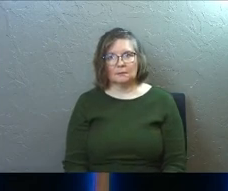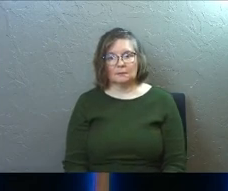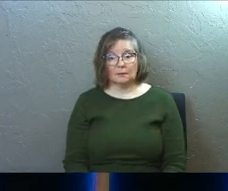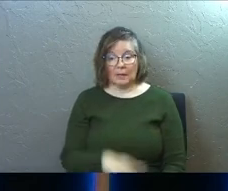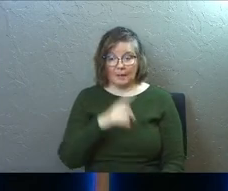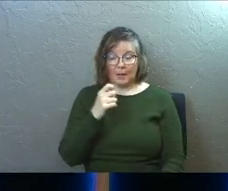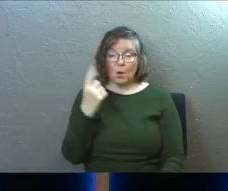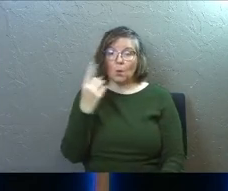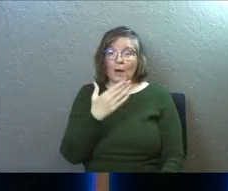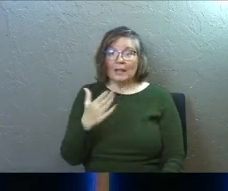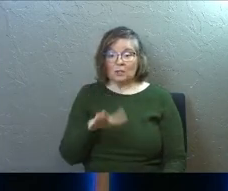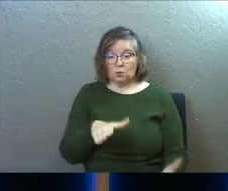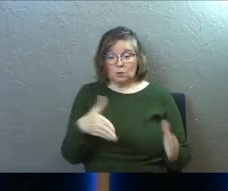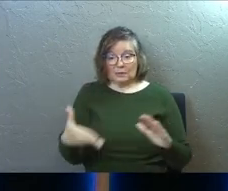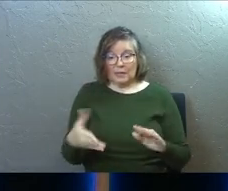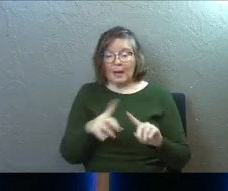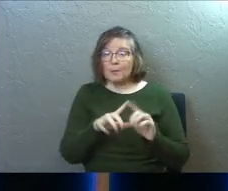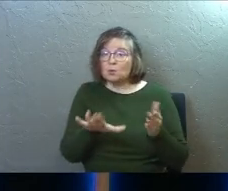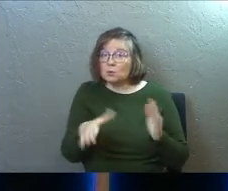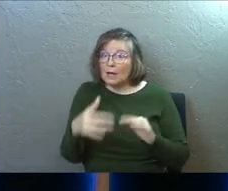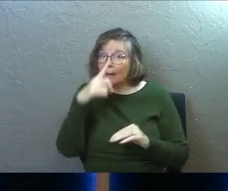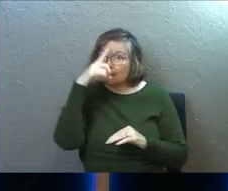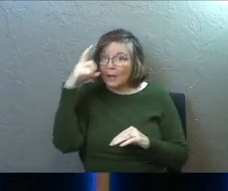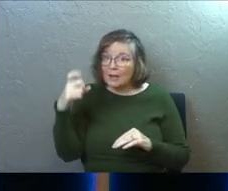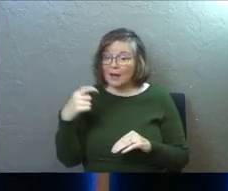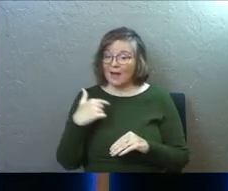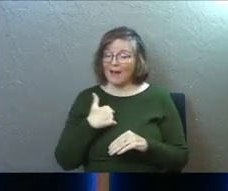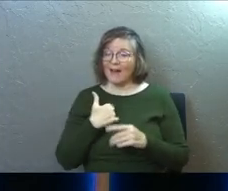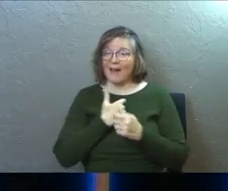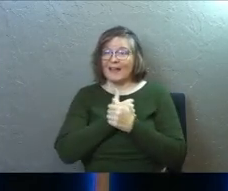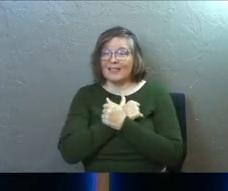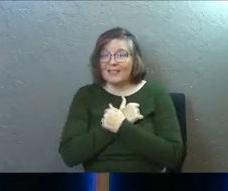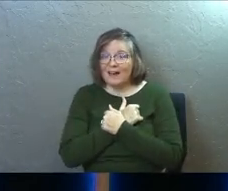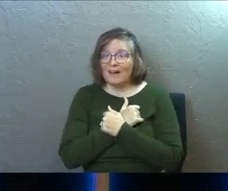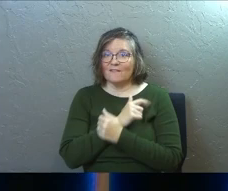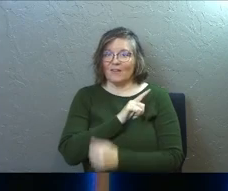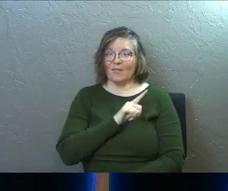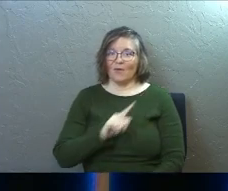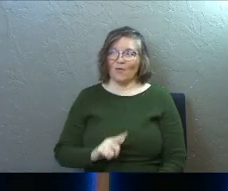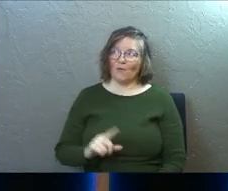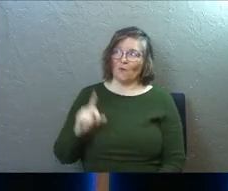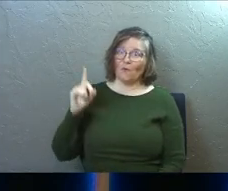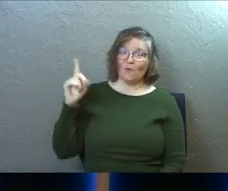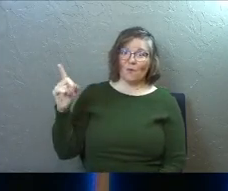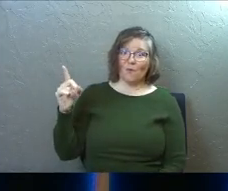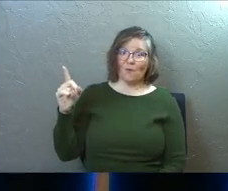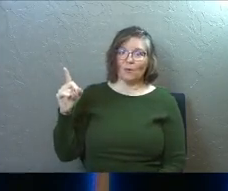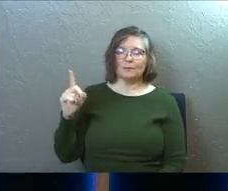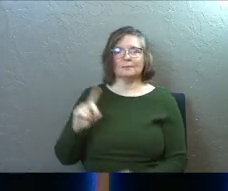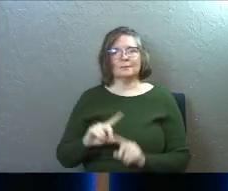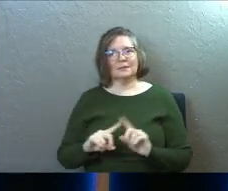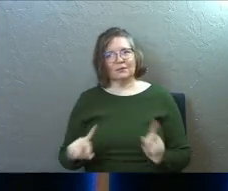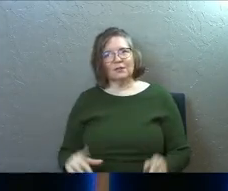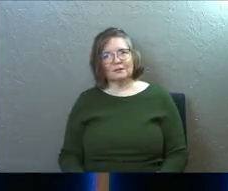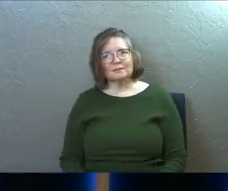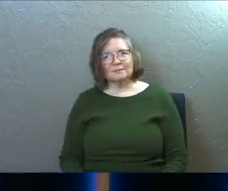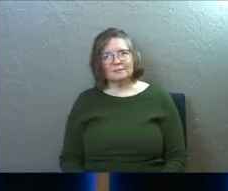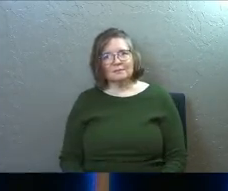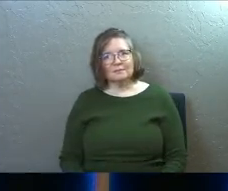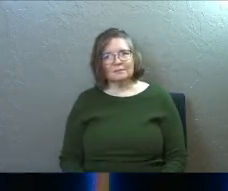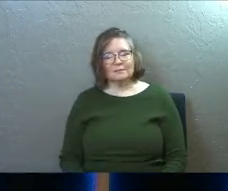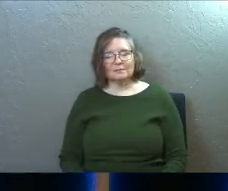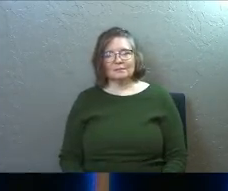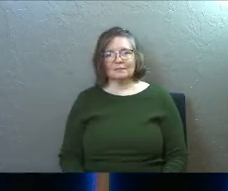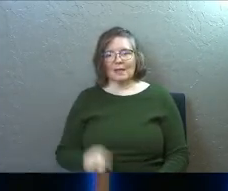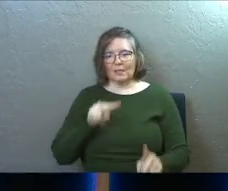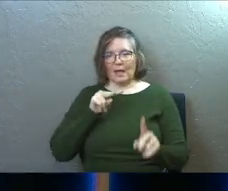Because it's one thing to die, but to die because I love the Lord is different. And it